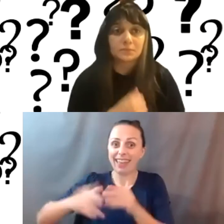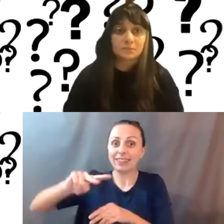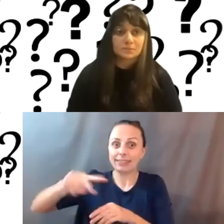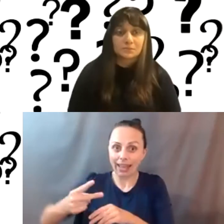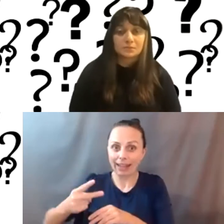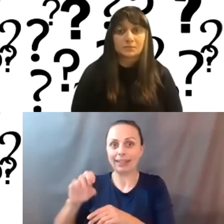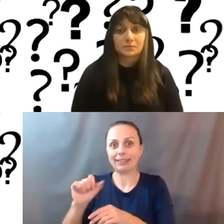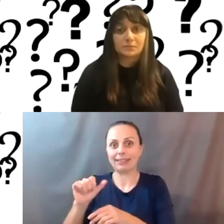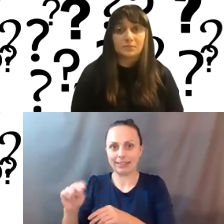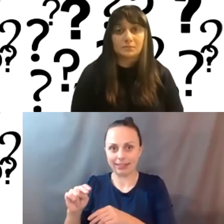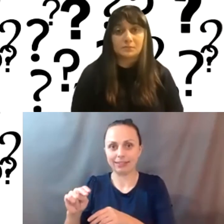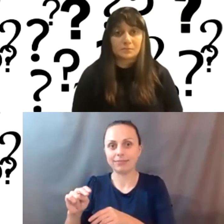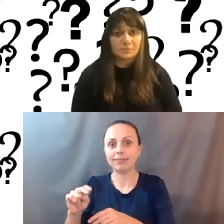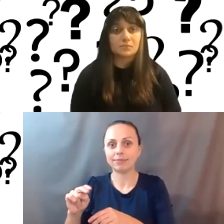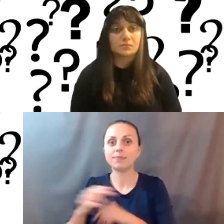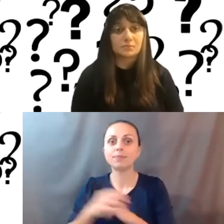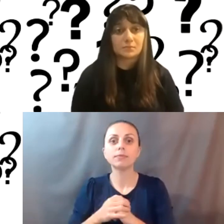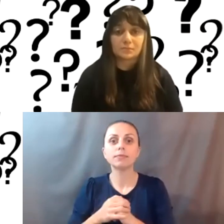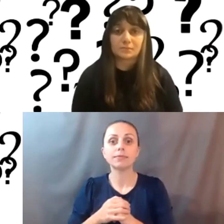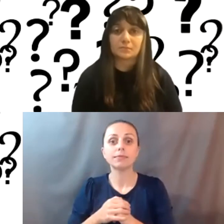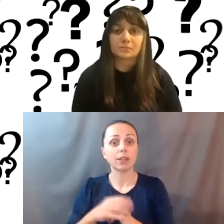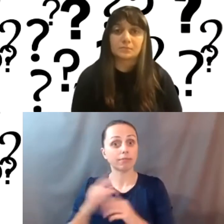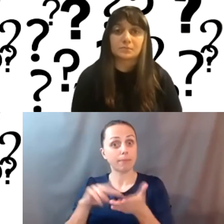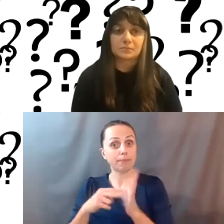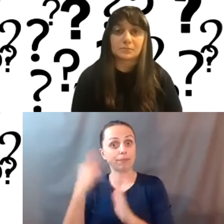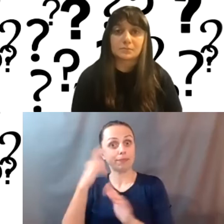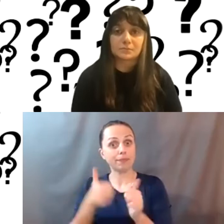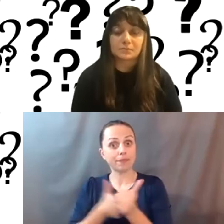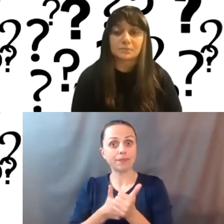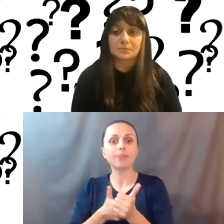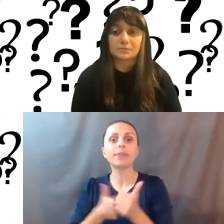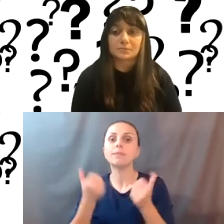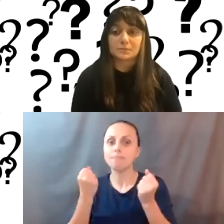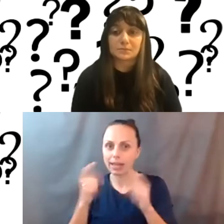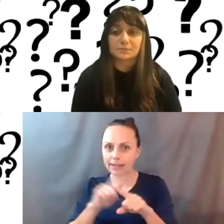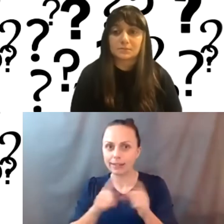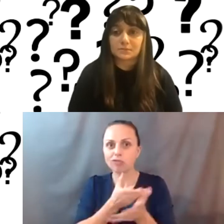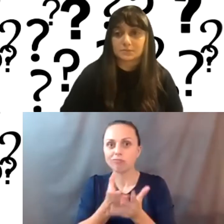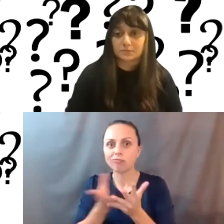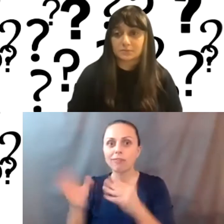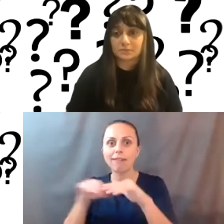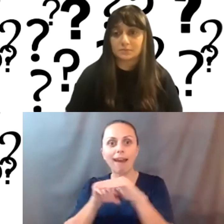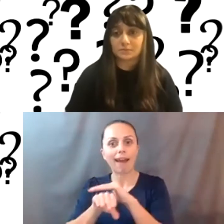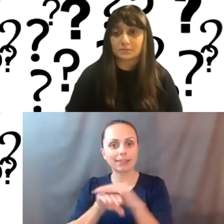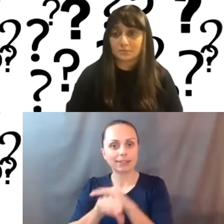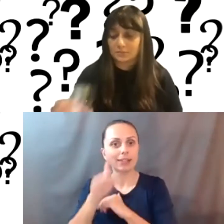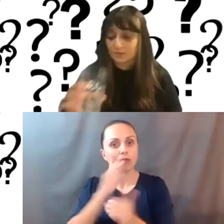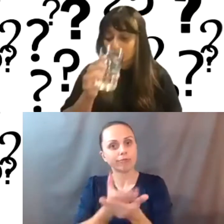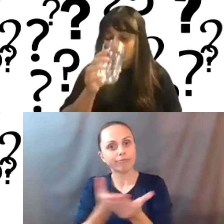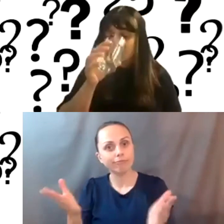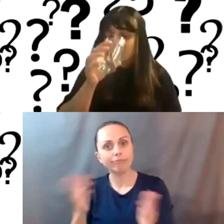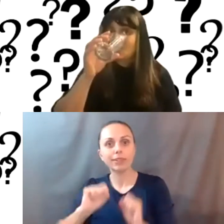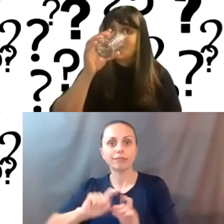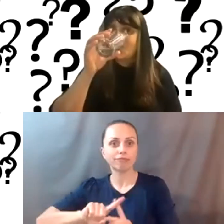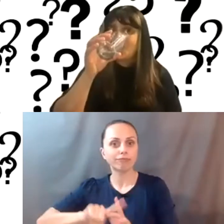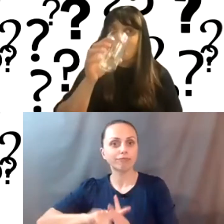Ladders. And the purpose of Digital Ladders was to create several different access points for folks to be able to start to